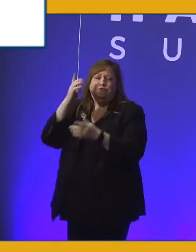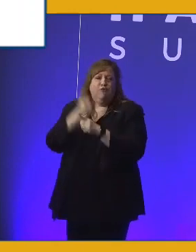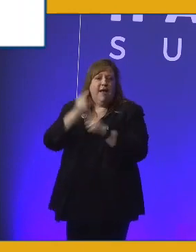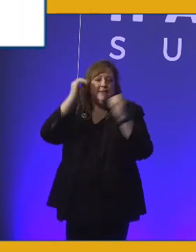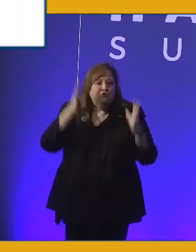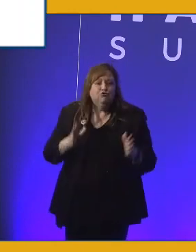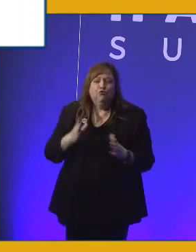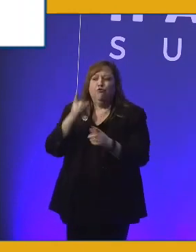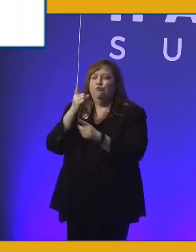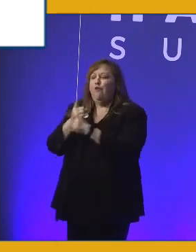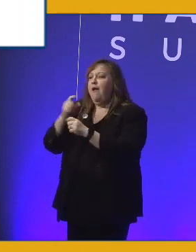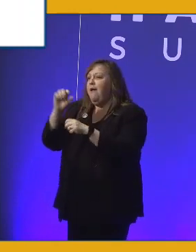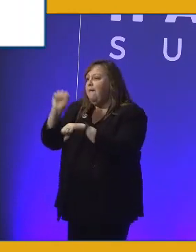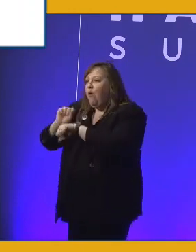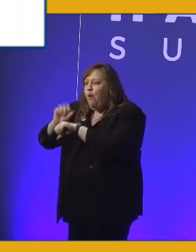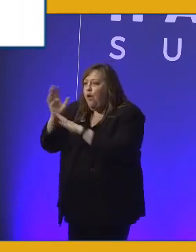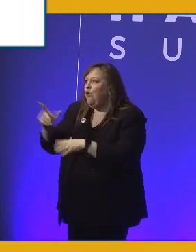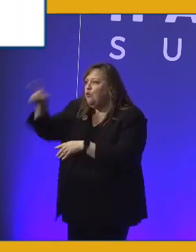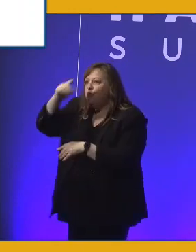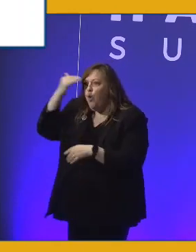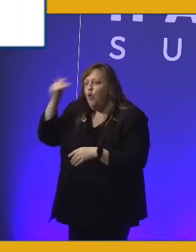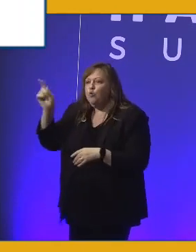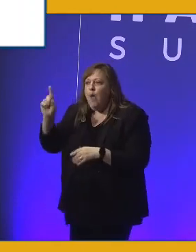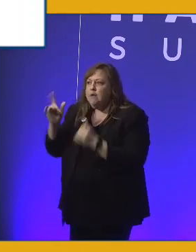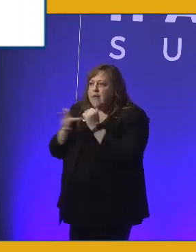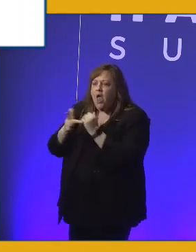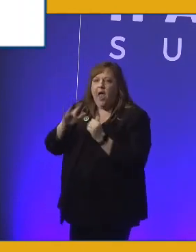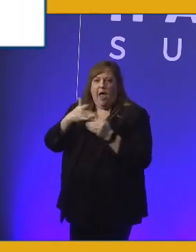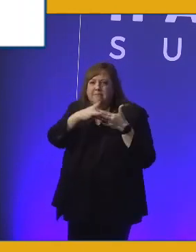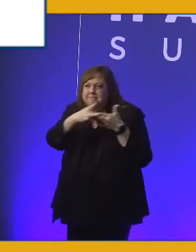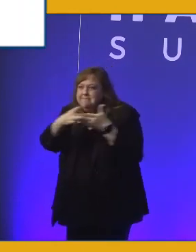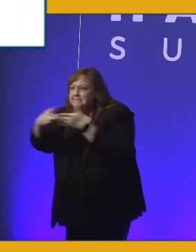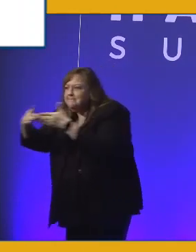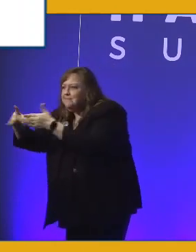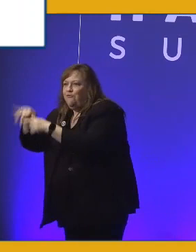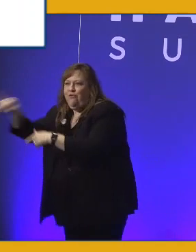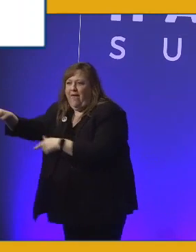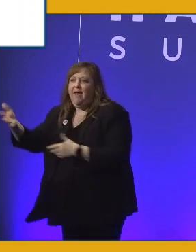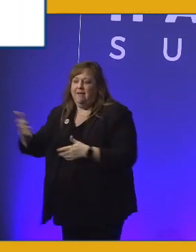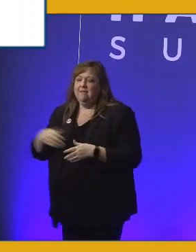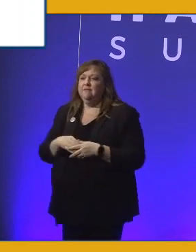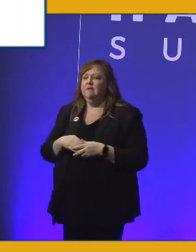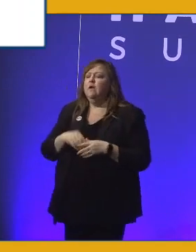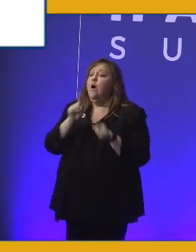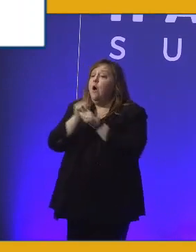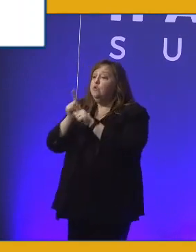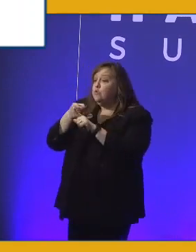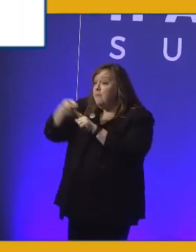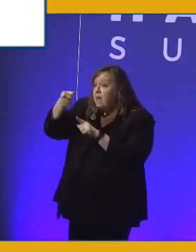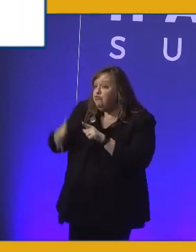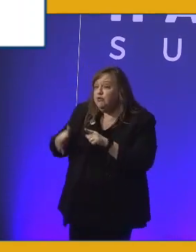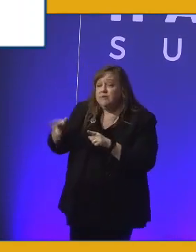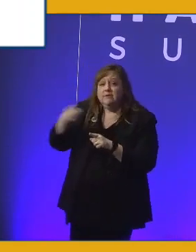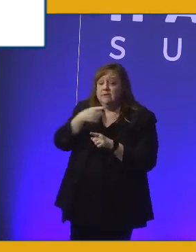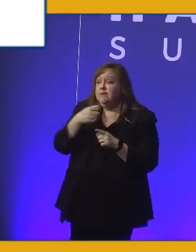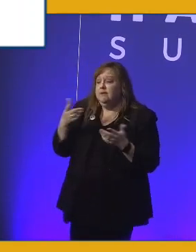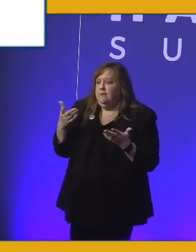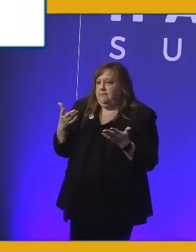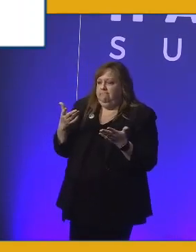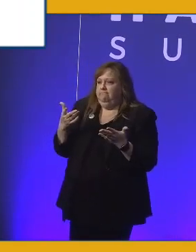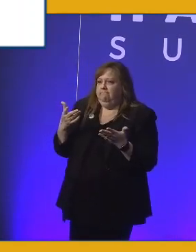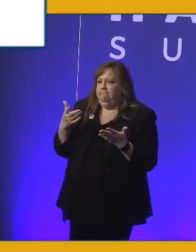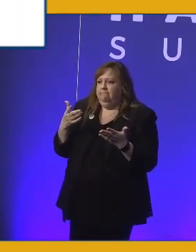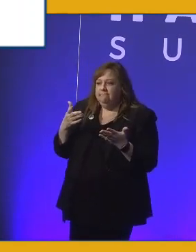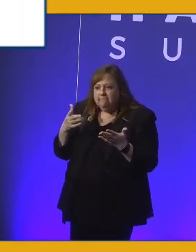employer who knows where this technology is and how to signpost you to it. This also means that specialists are often oversubscribed.